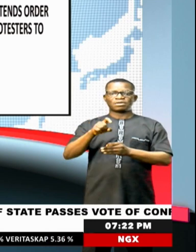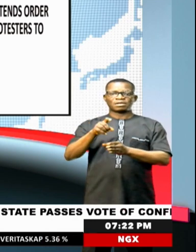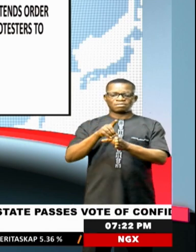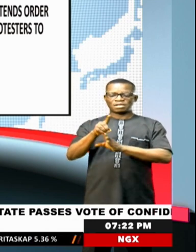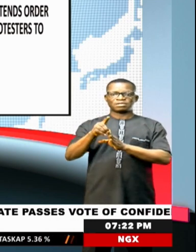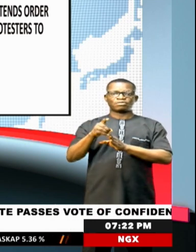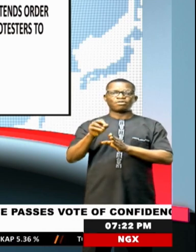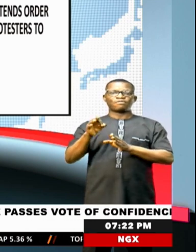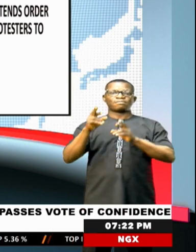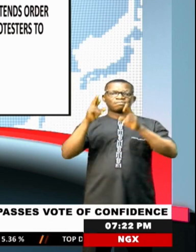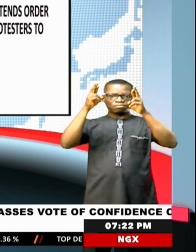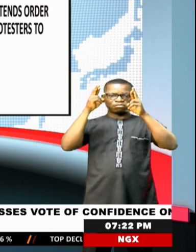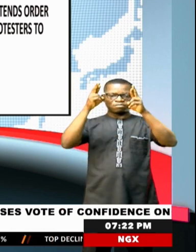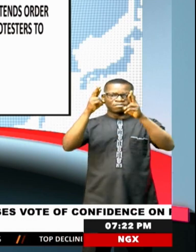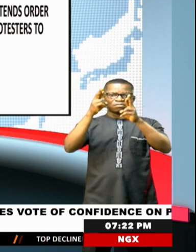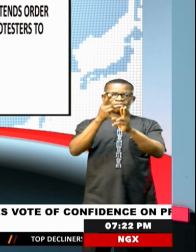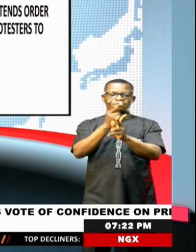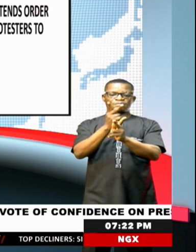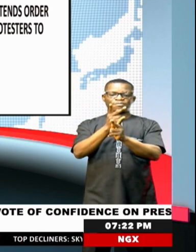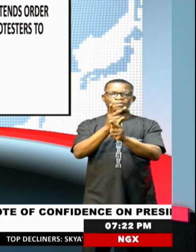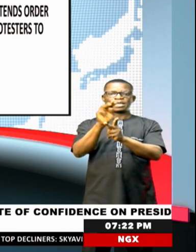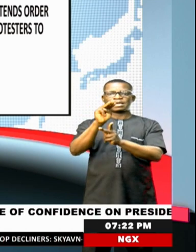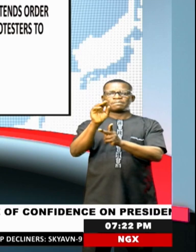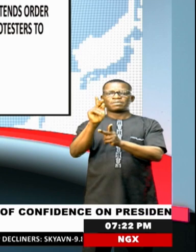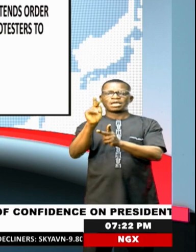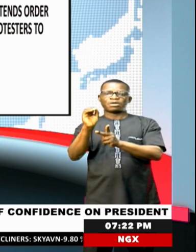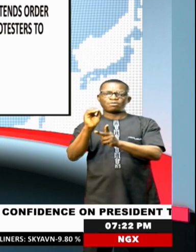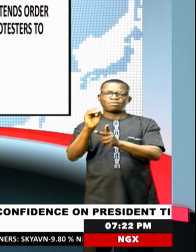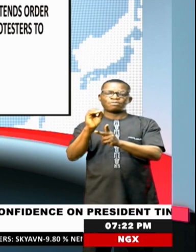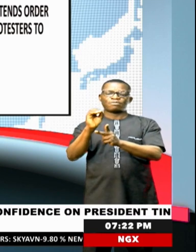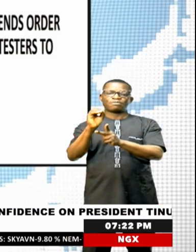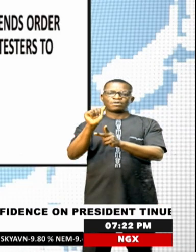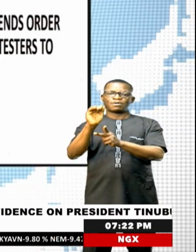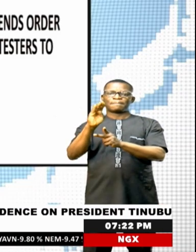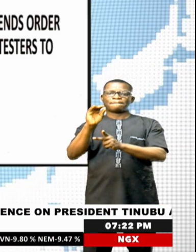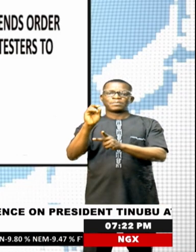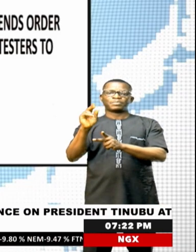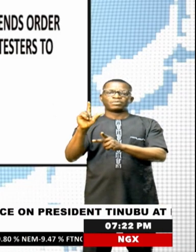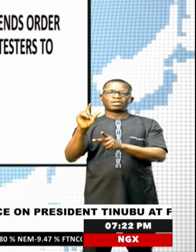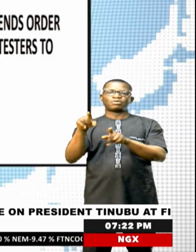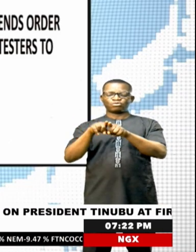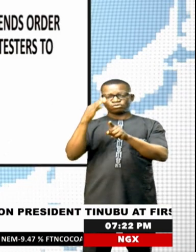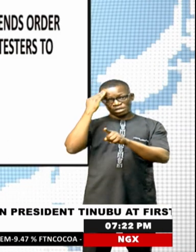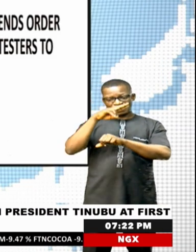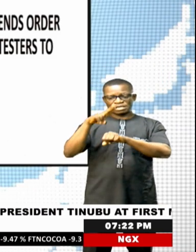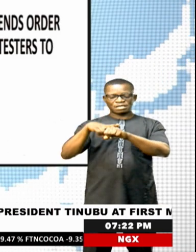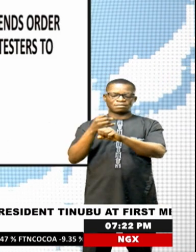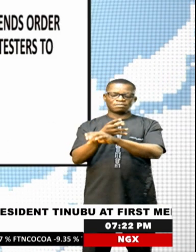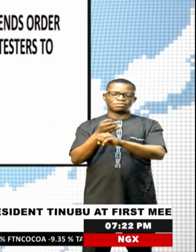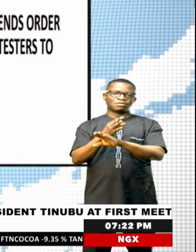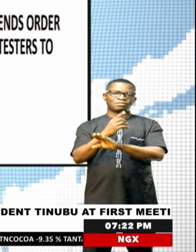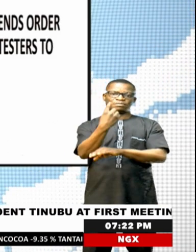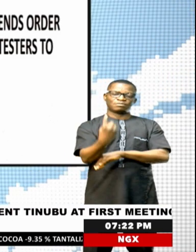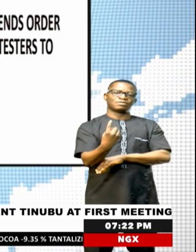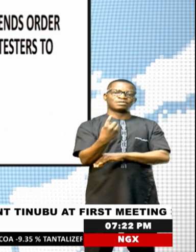protests to the MKO at Biola Stadium, also known as National Stadium. Justice Silvano Origi